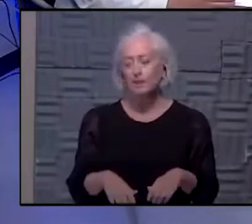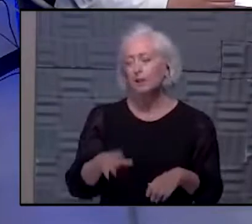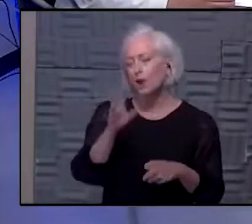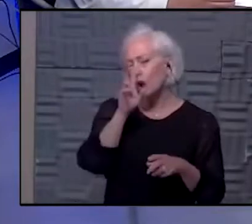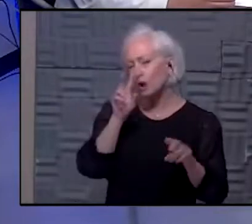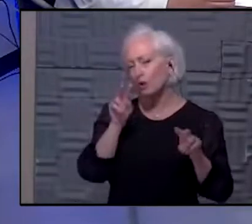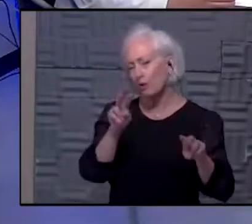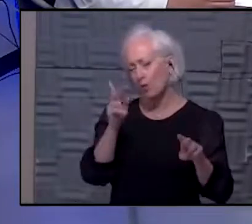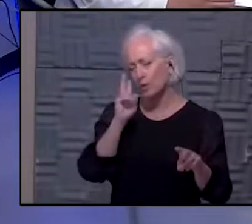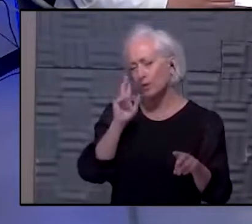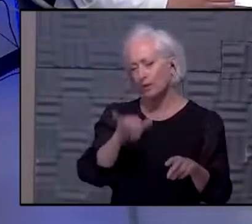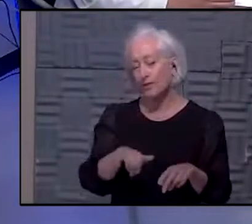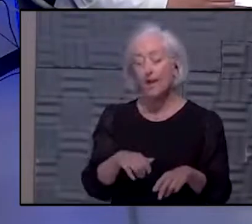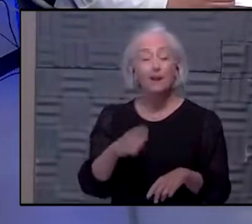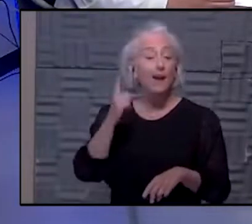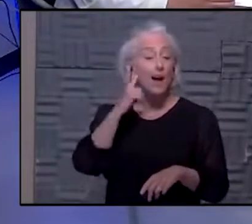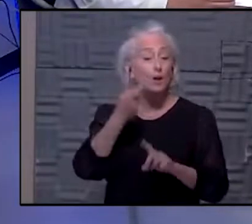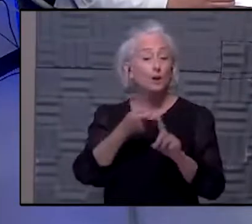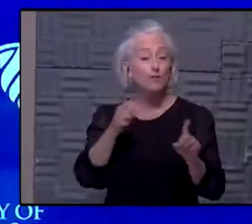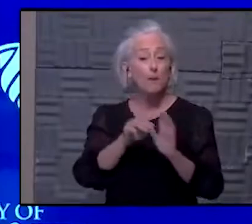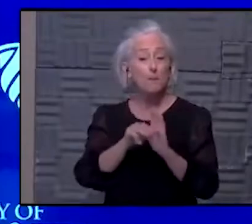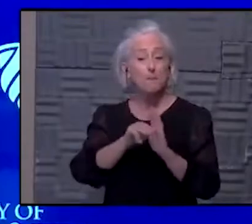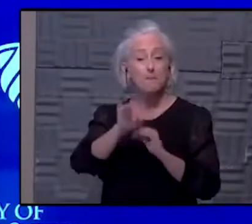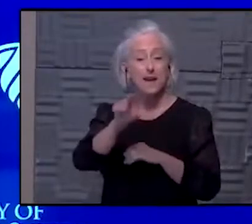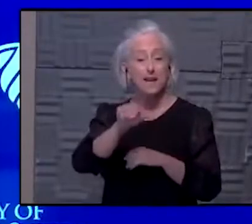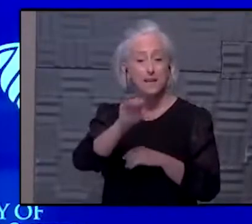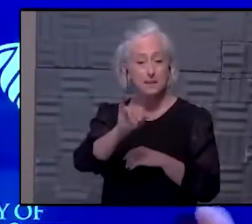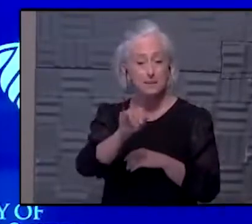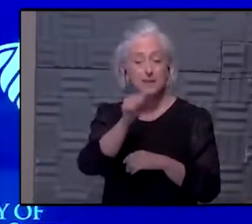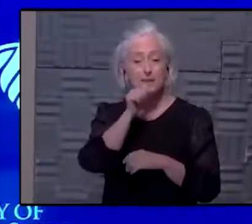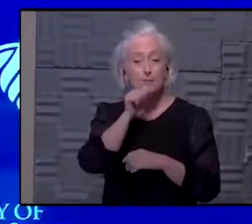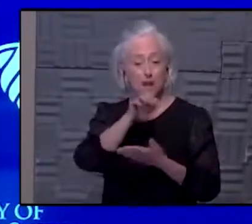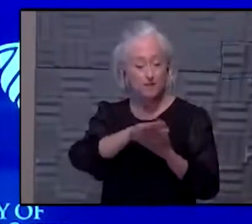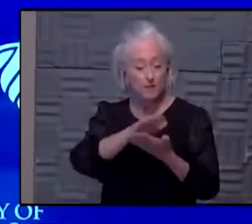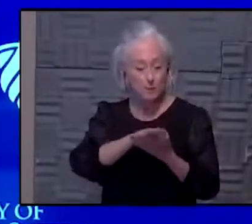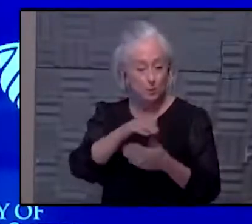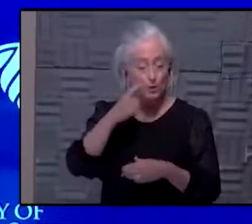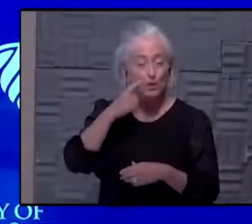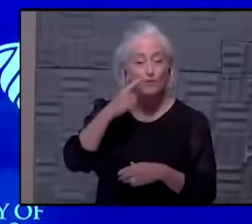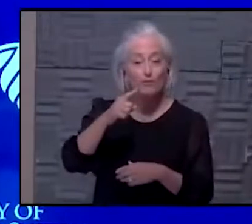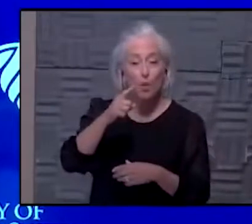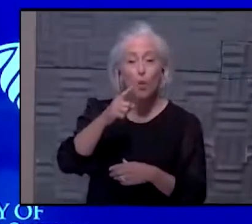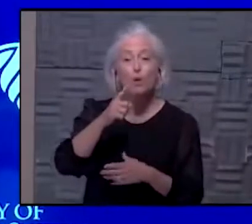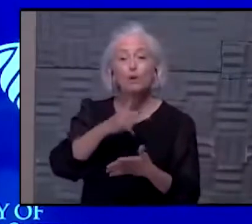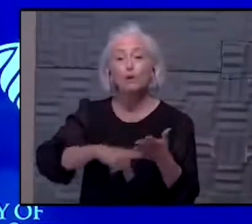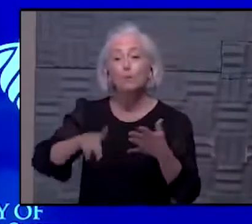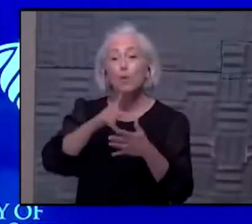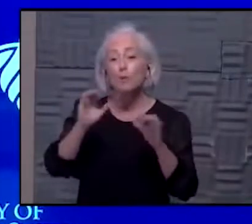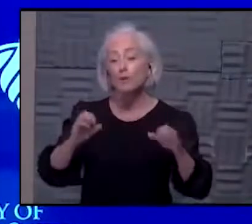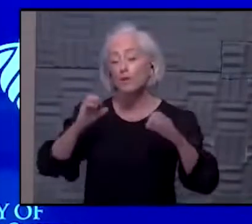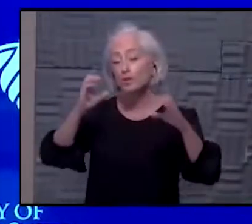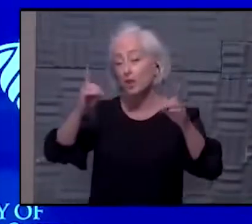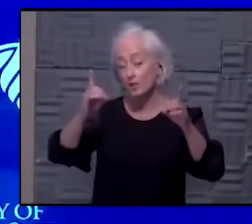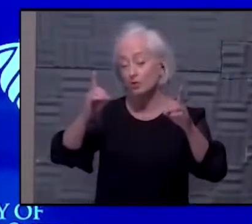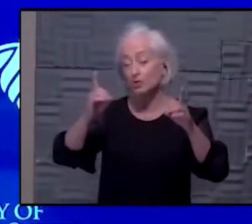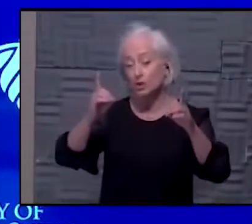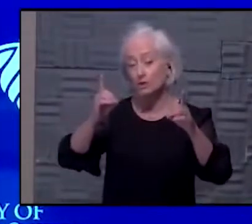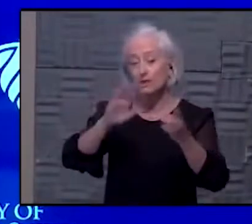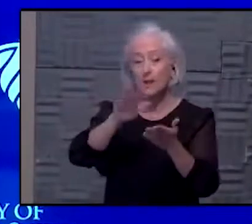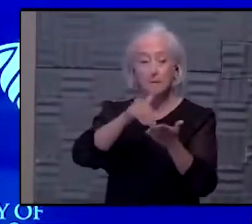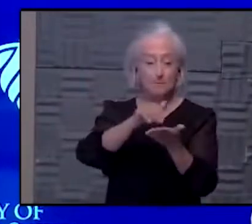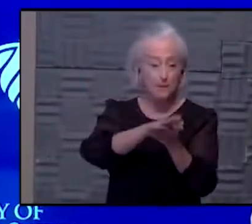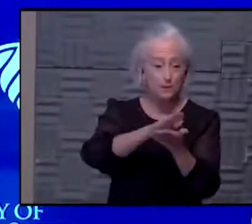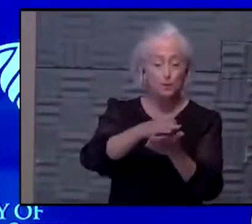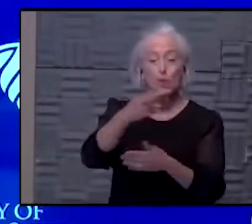coming out of Miami that there is a private school there for primary education and then middle school, high